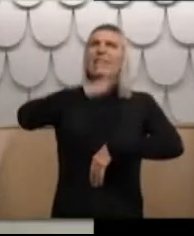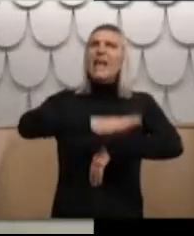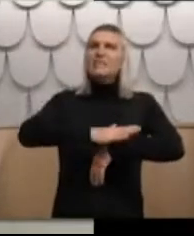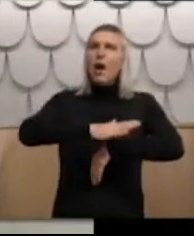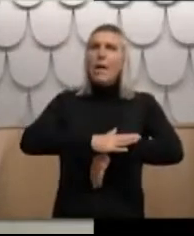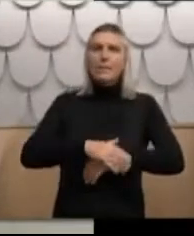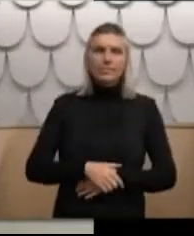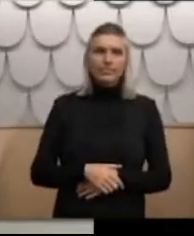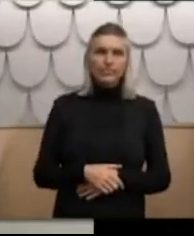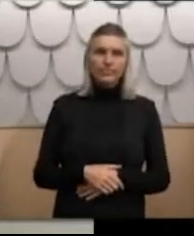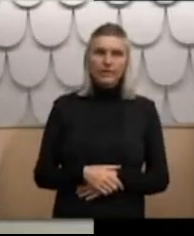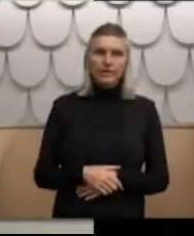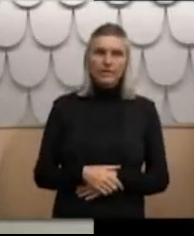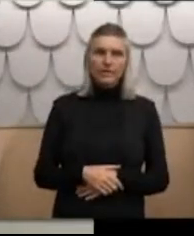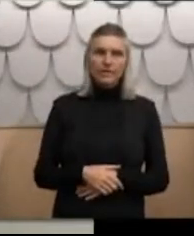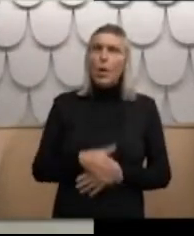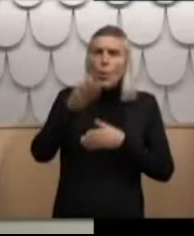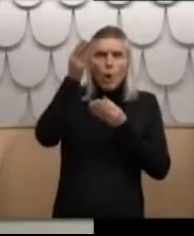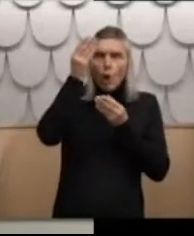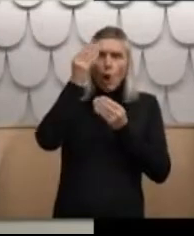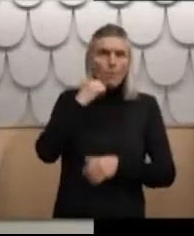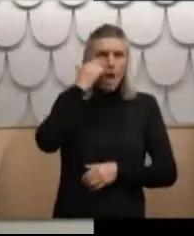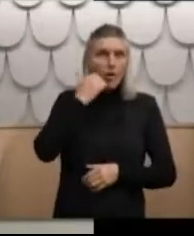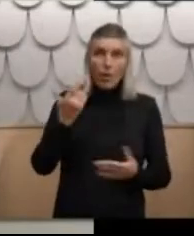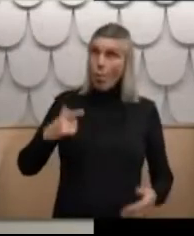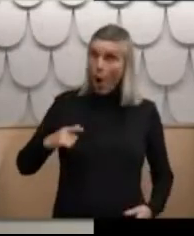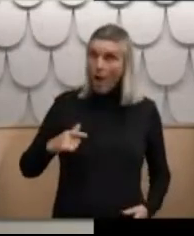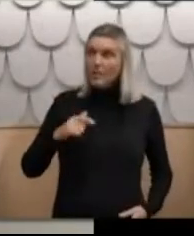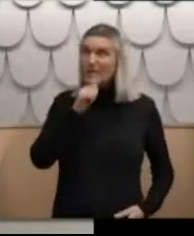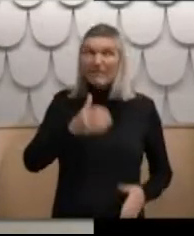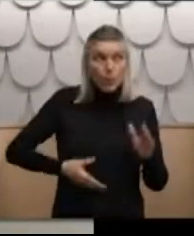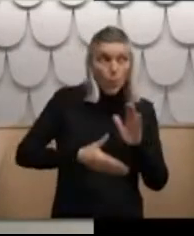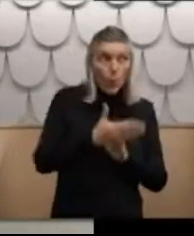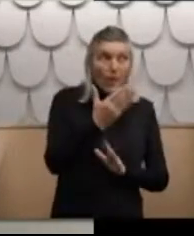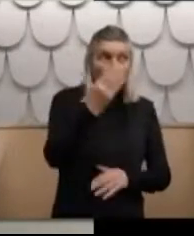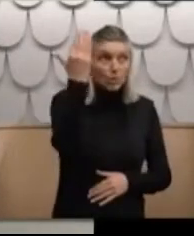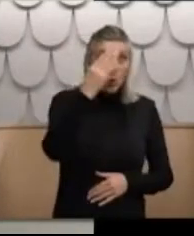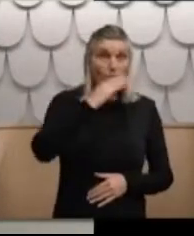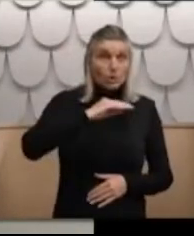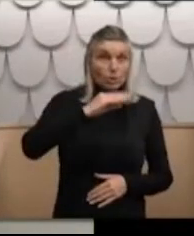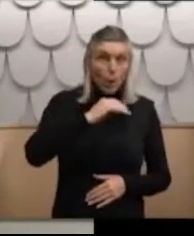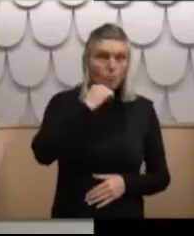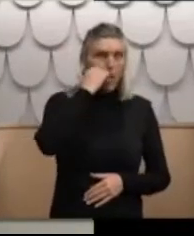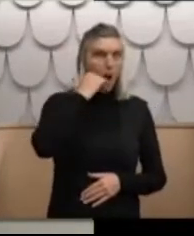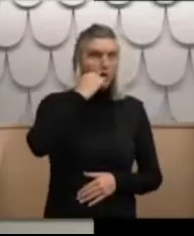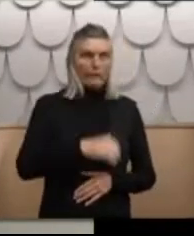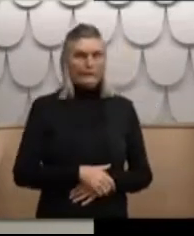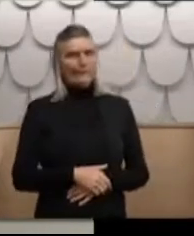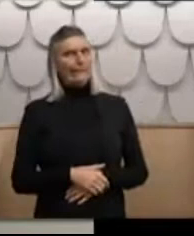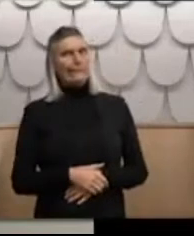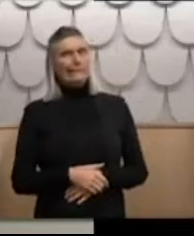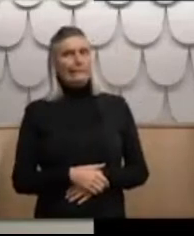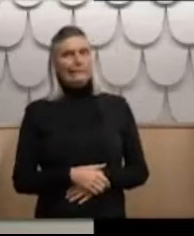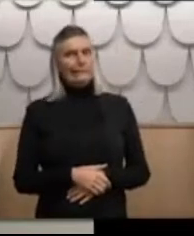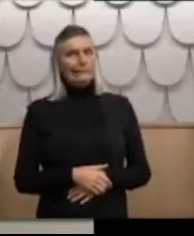we couldn't learn Māori only because if he went to school and spoke Māori, you know. That's